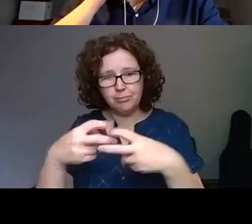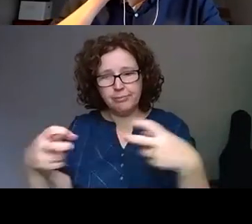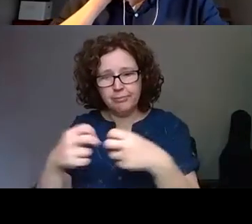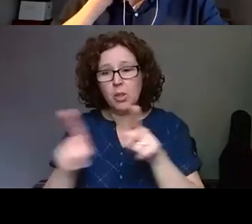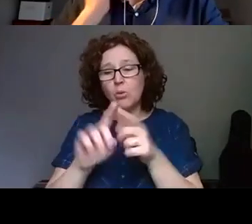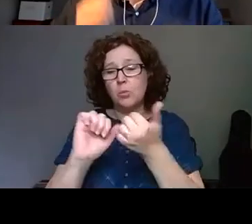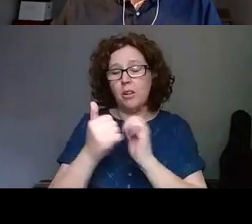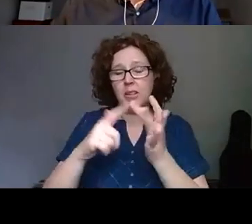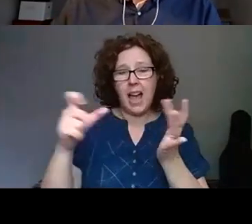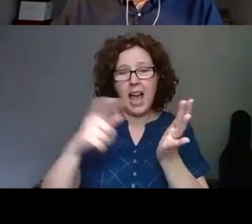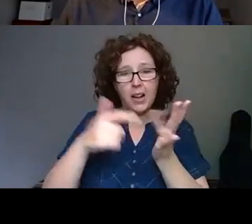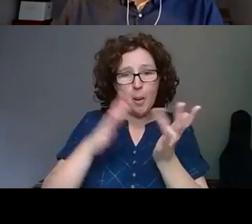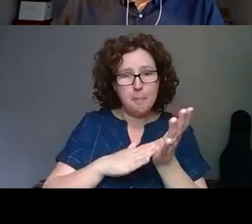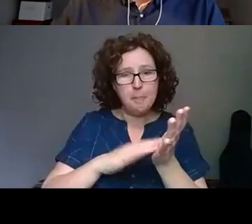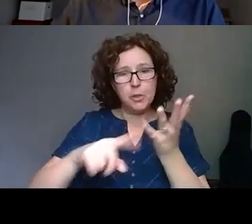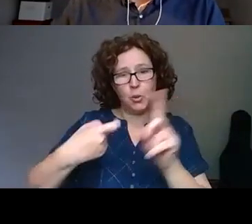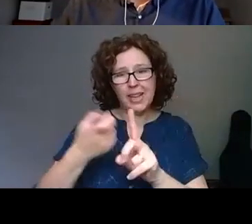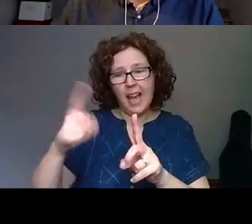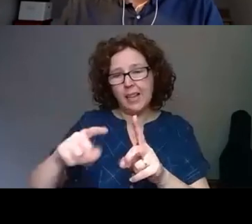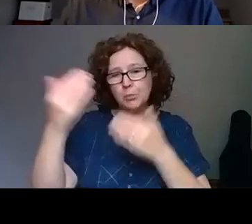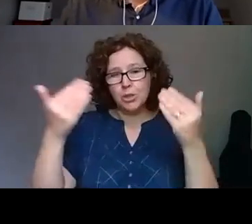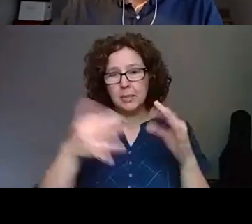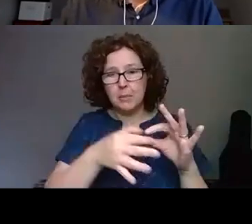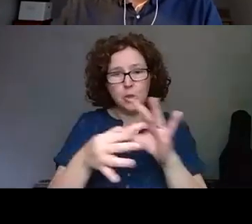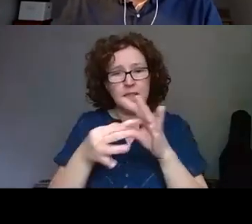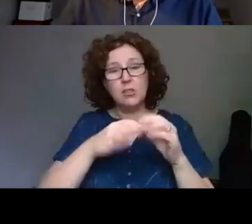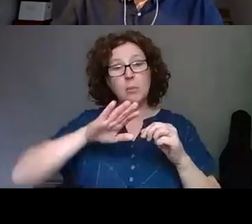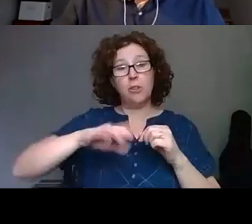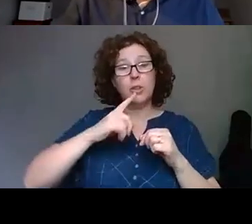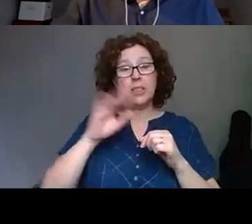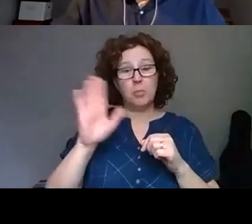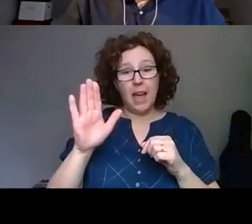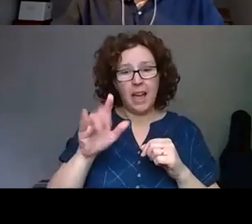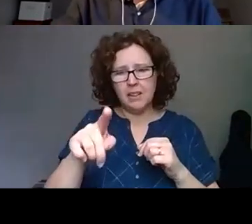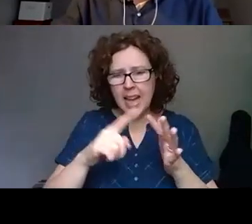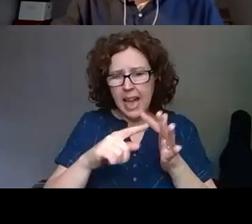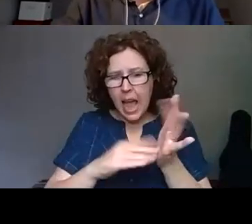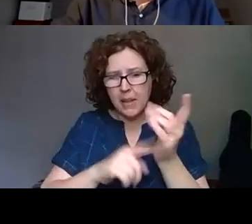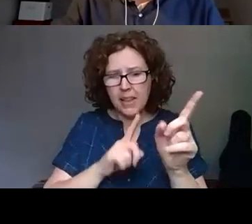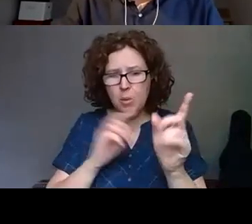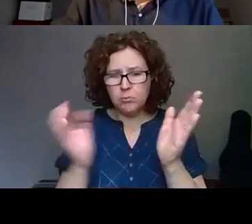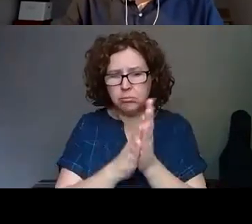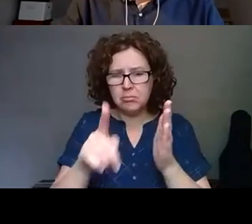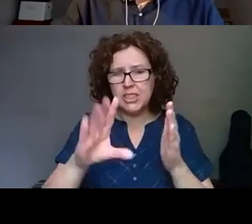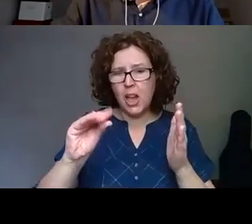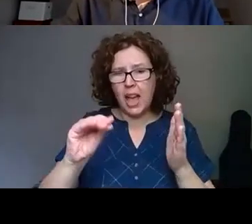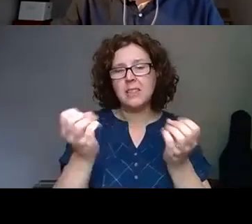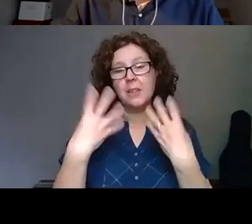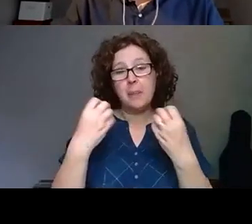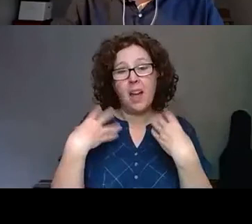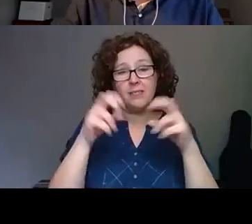and the Museums Association. Before we say goodbye, Emily is just going to share a feedback form in the chat.